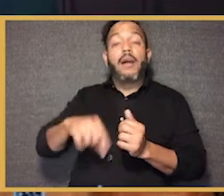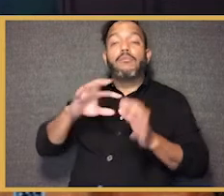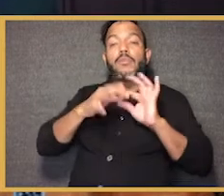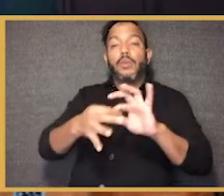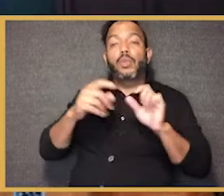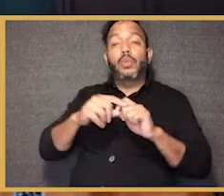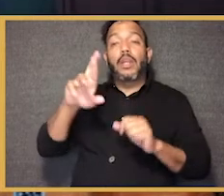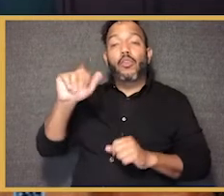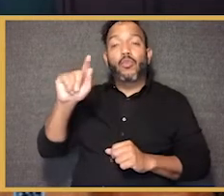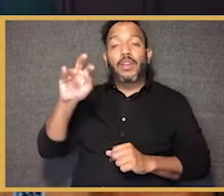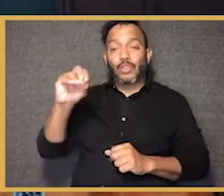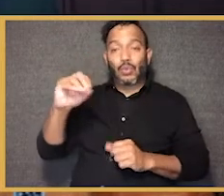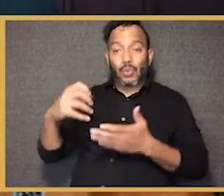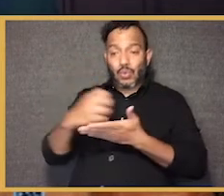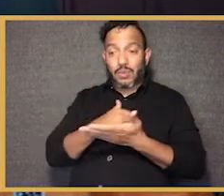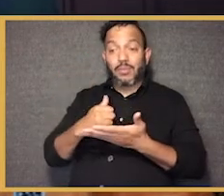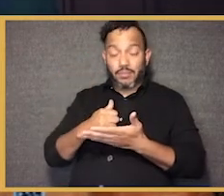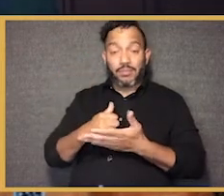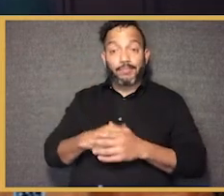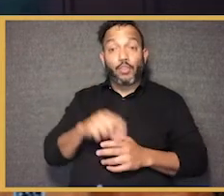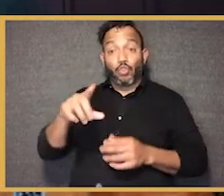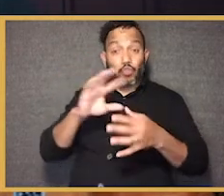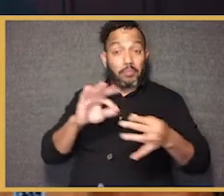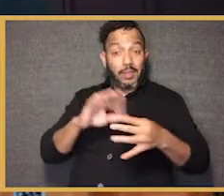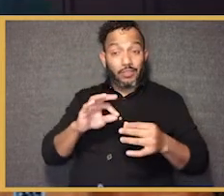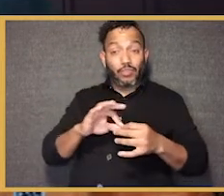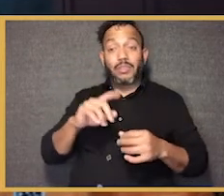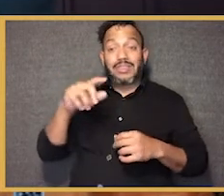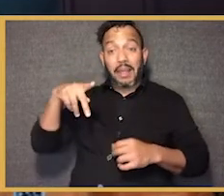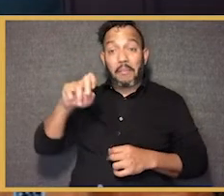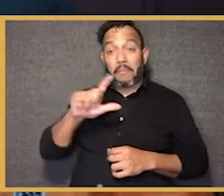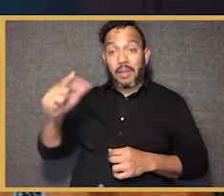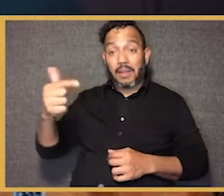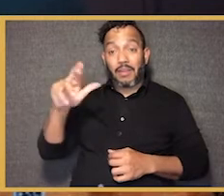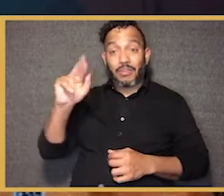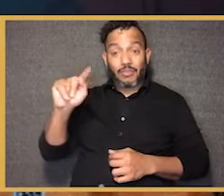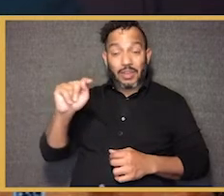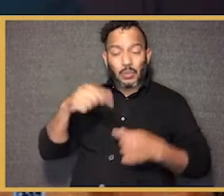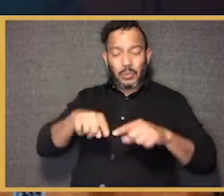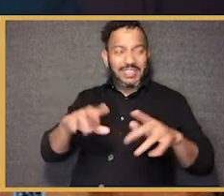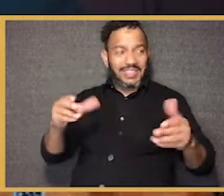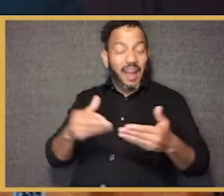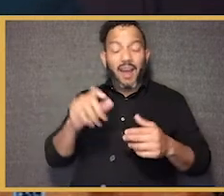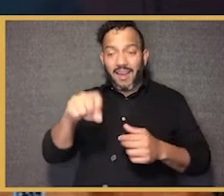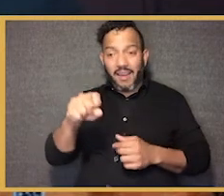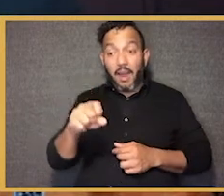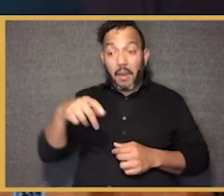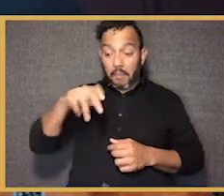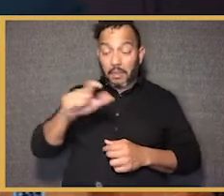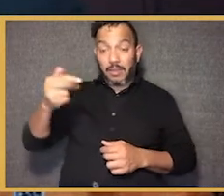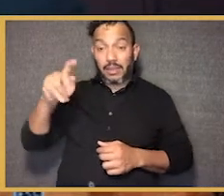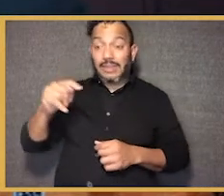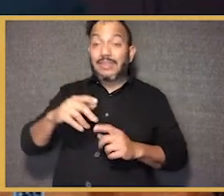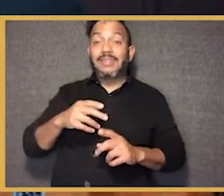about earlier. There are specific policy strategies we could put in place. You mentioned in the intro, Pell Grant advocacy. Well, the